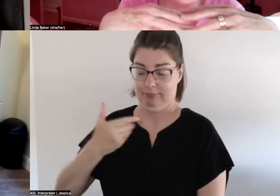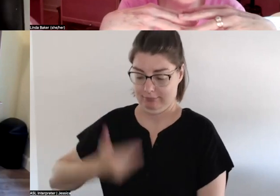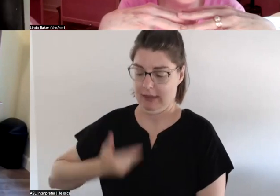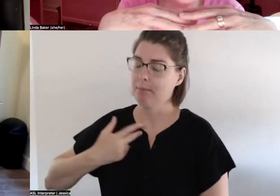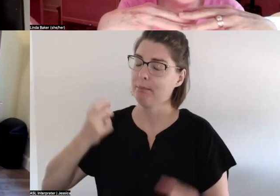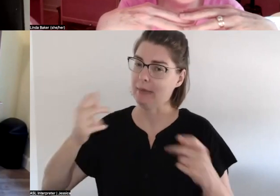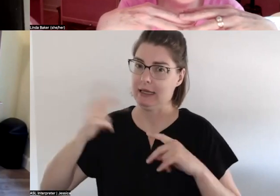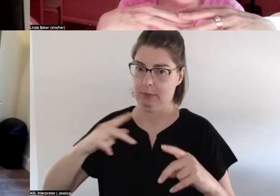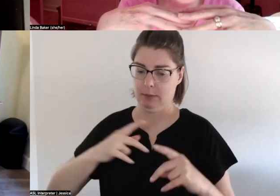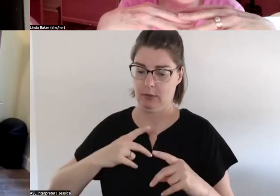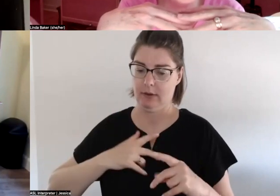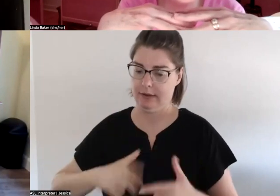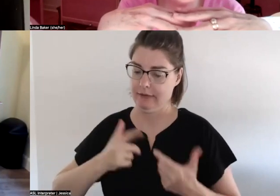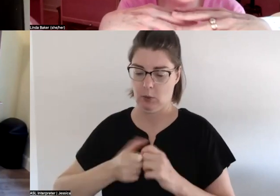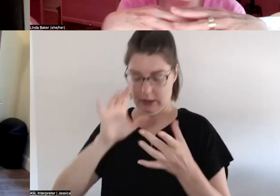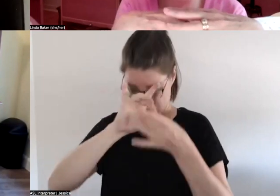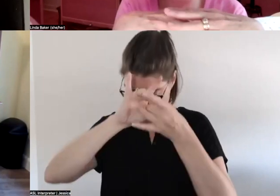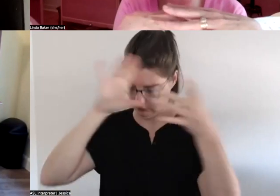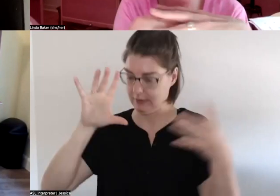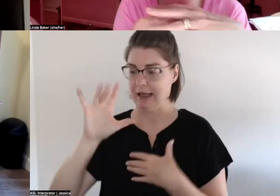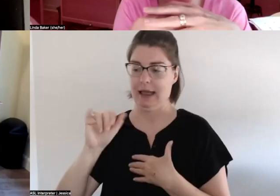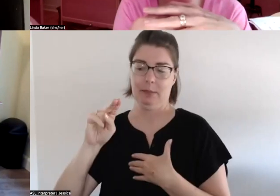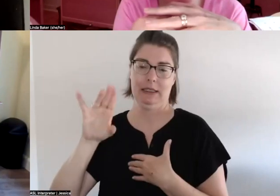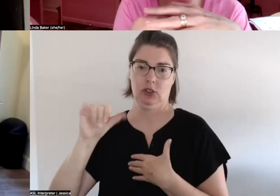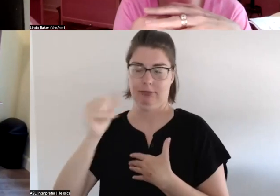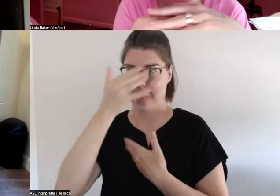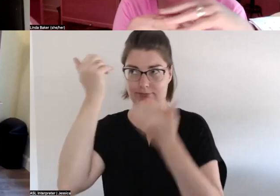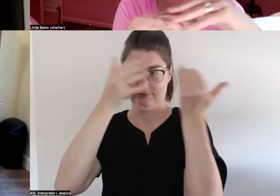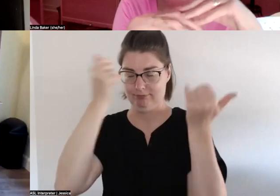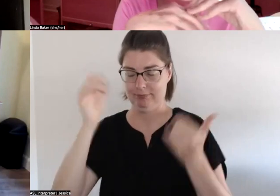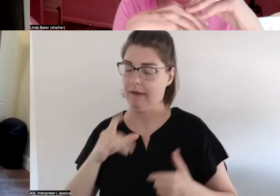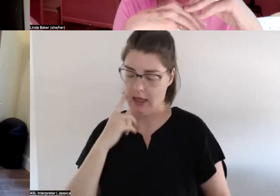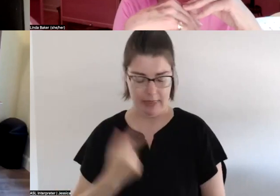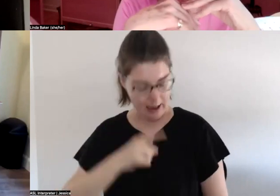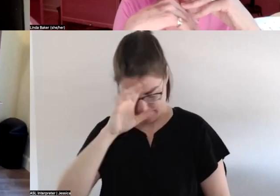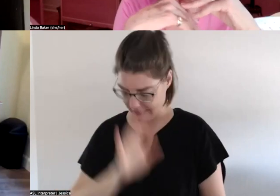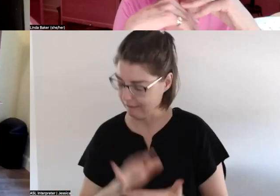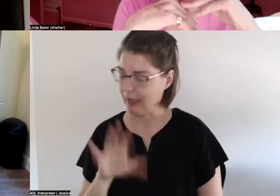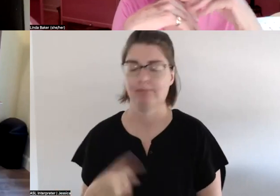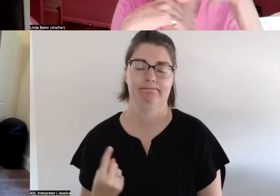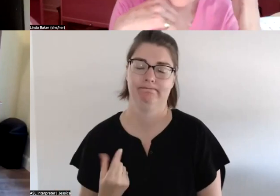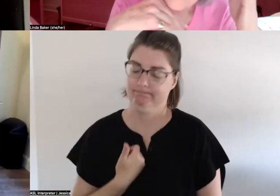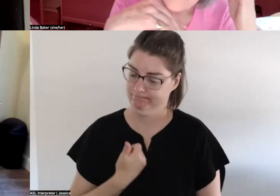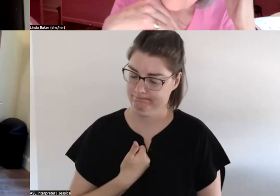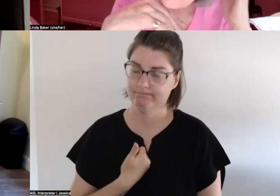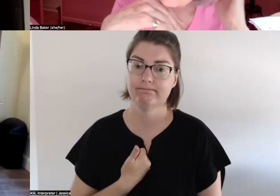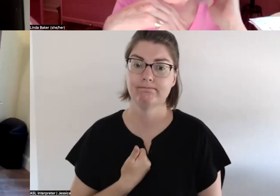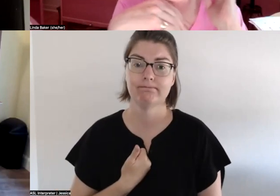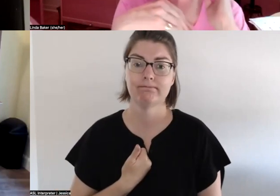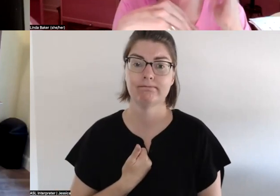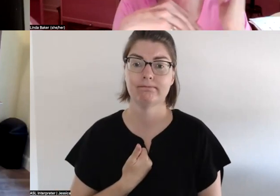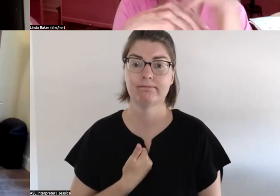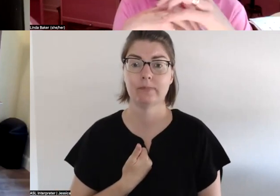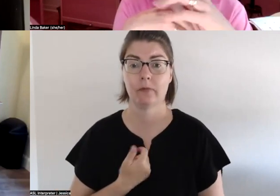with dissociative amnesia for one thing i when because uh in my